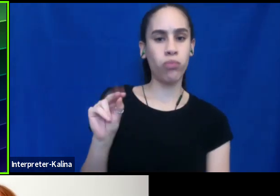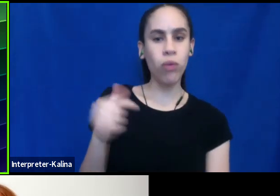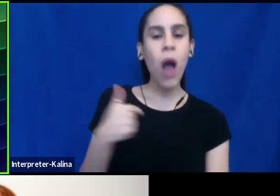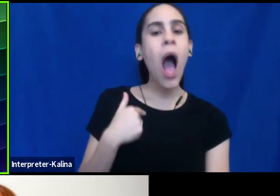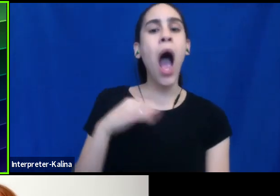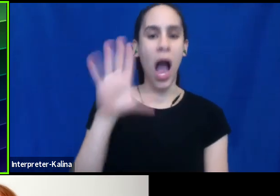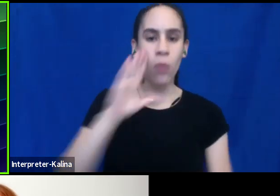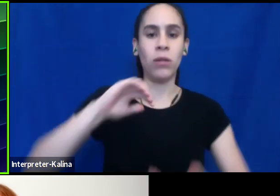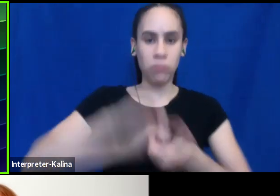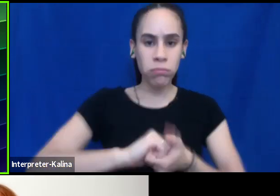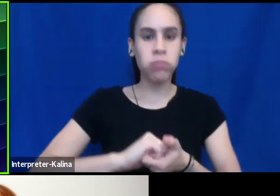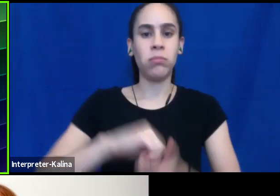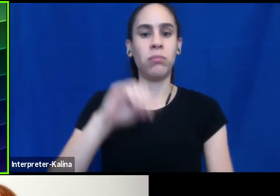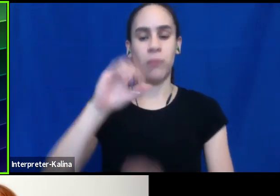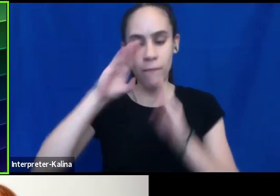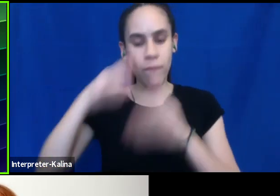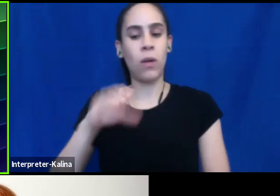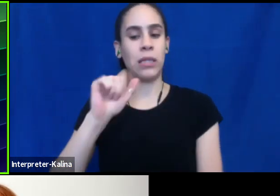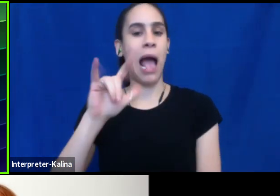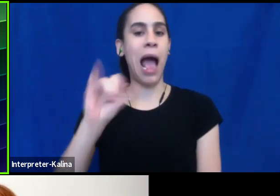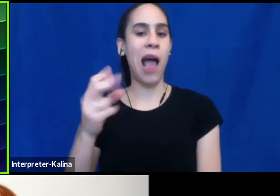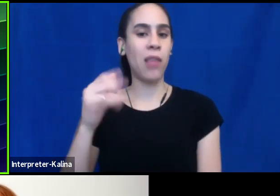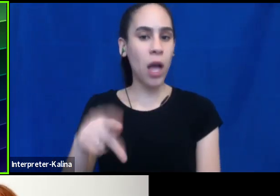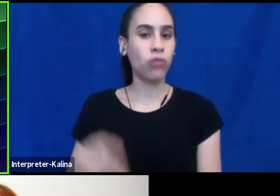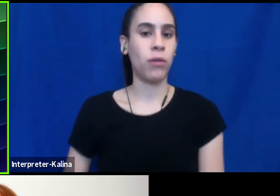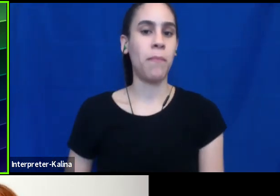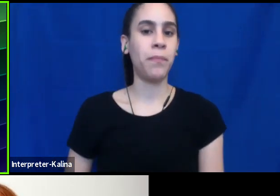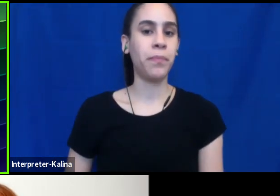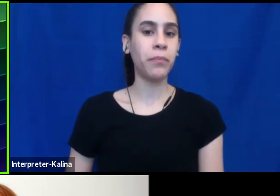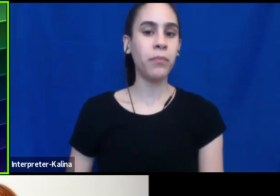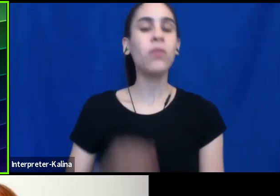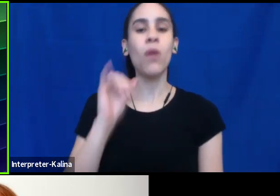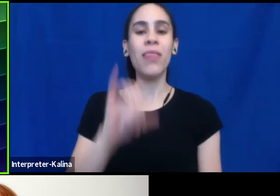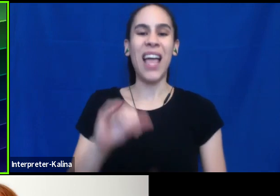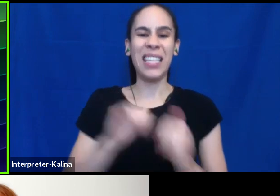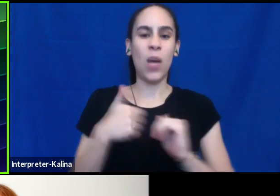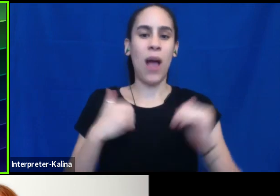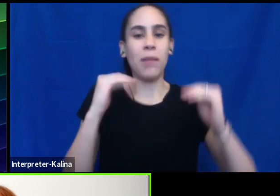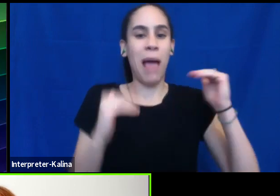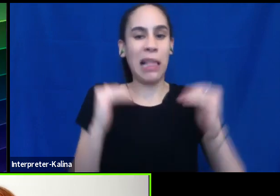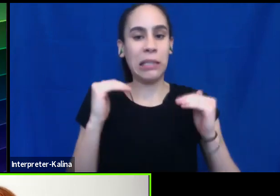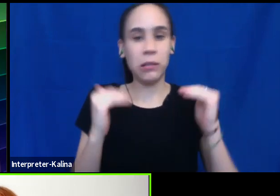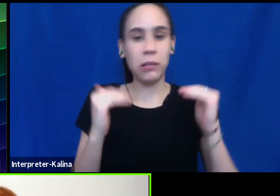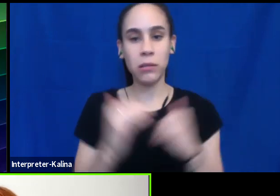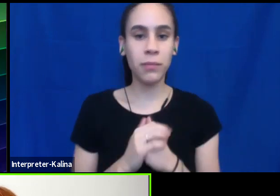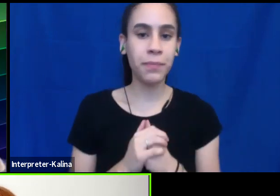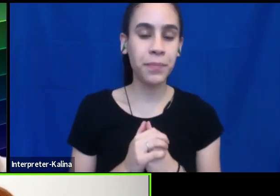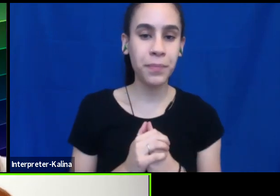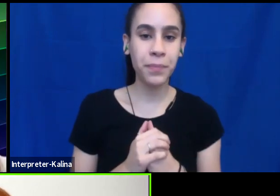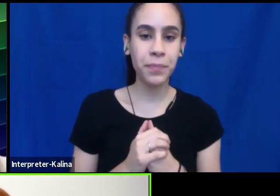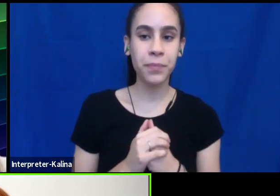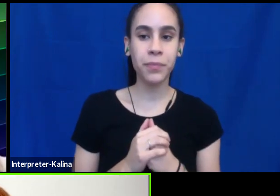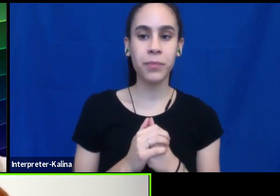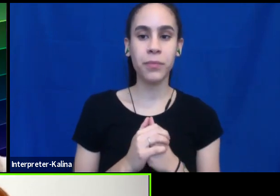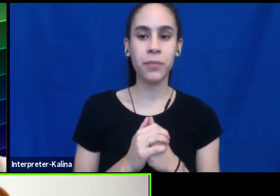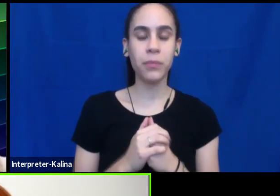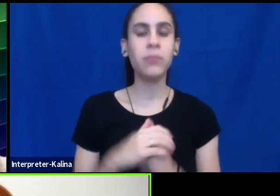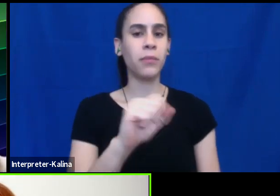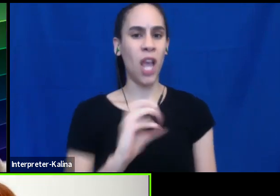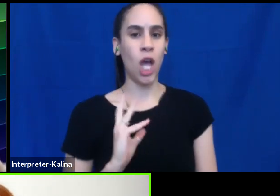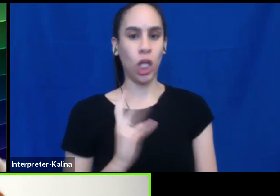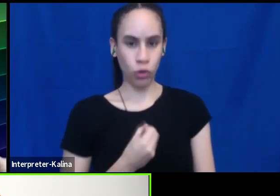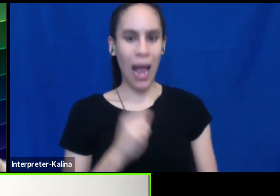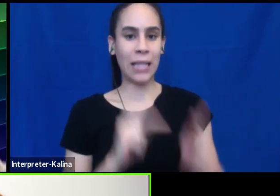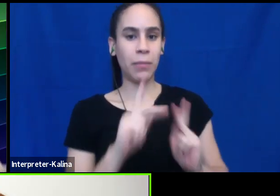on allyship. Um, and so that, that's how I balance that. Yeah. Yeah. The trans people should be talking